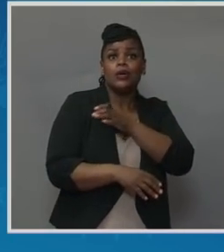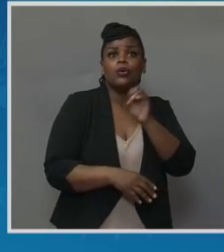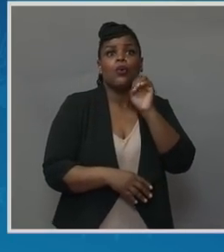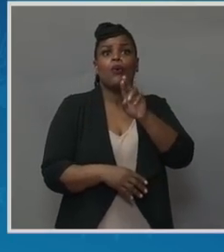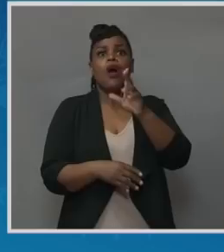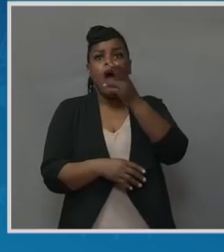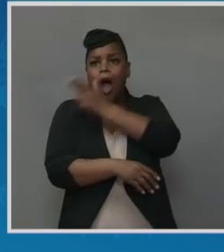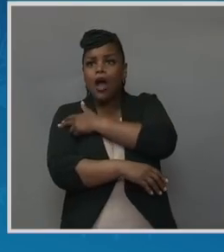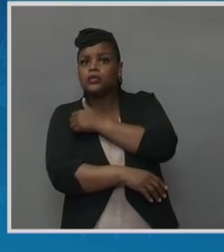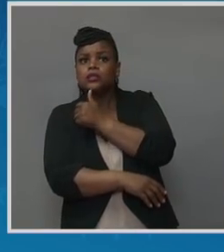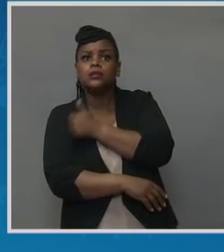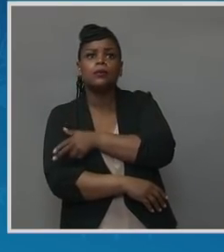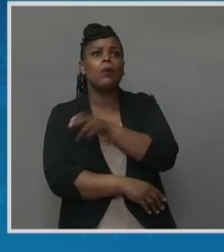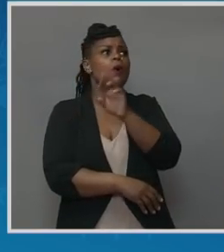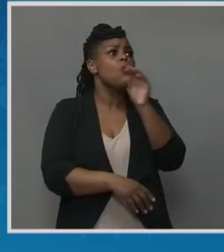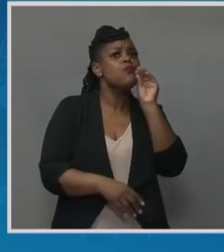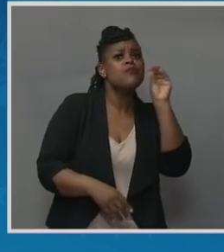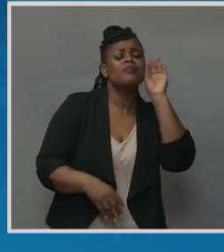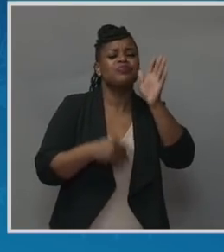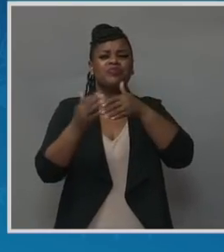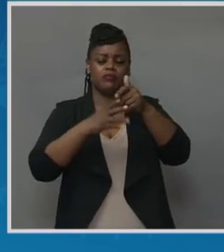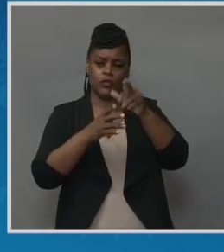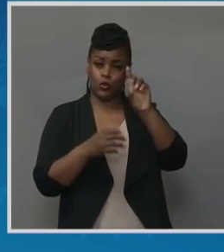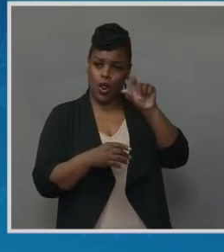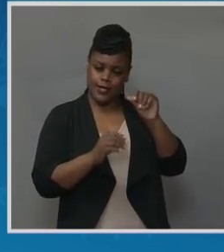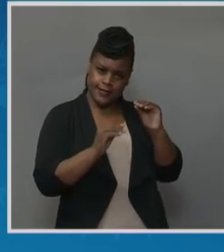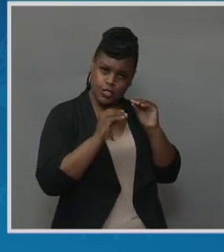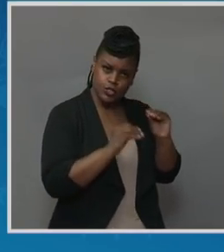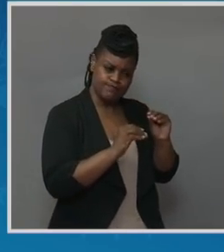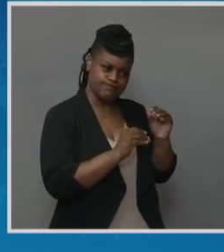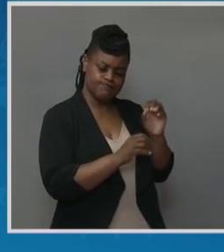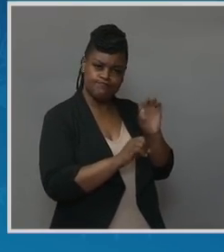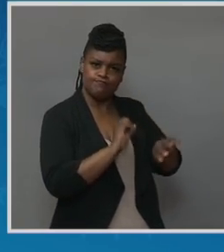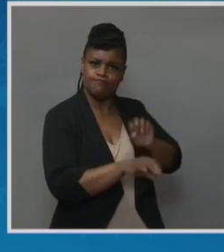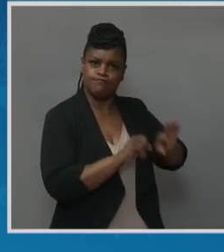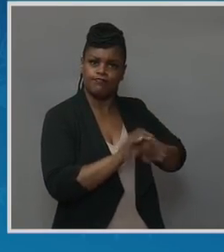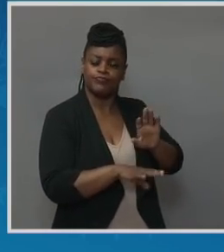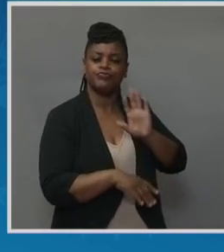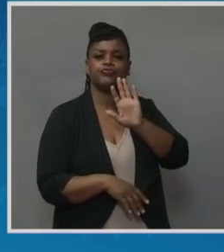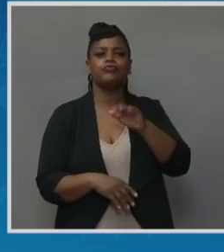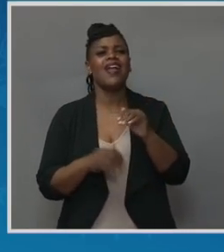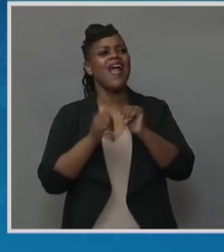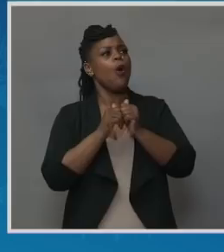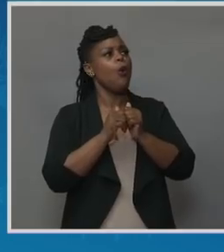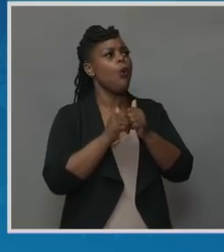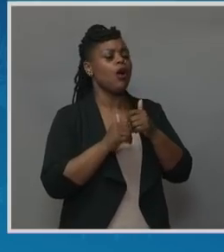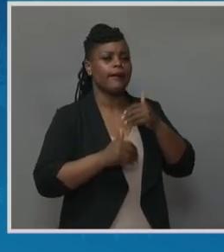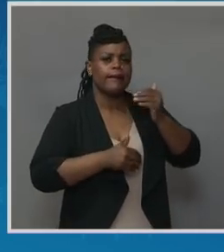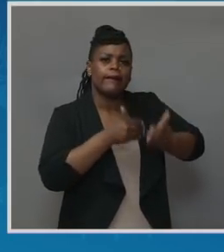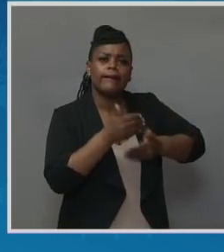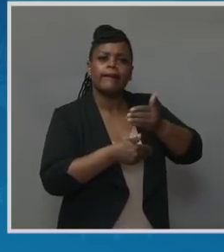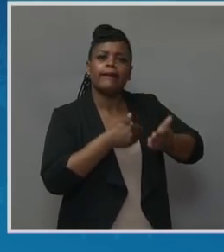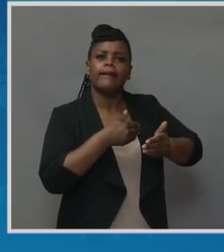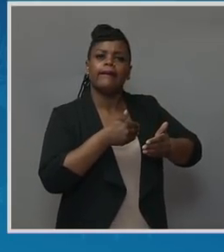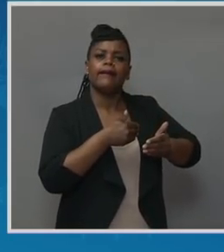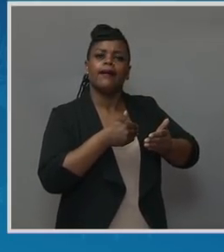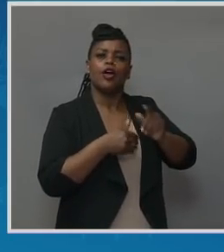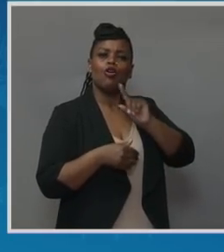setting. We teach them exactly what to say, how to do, and how to move through and navigate the system as needed.